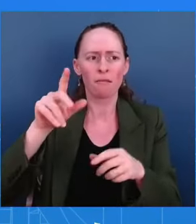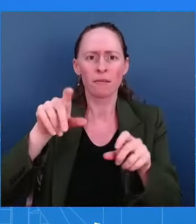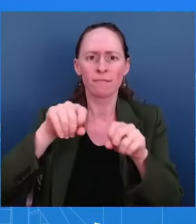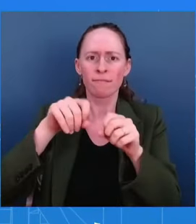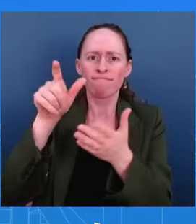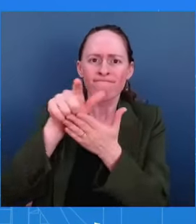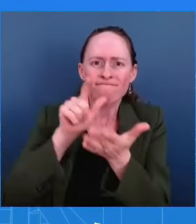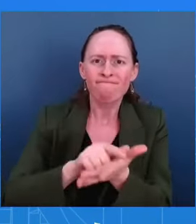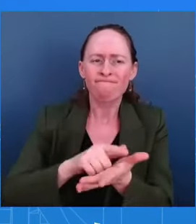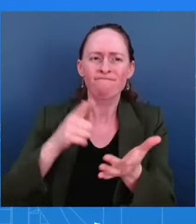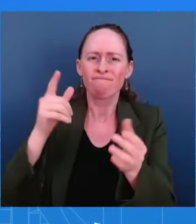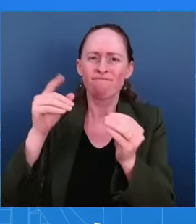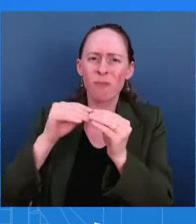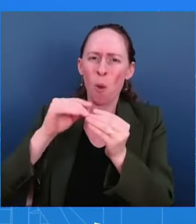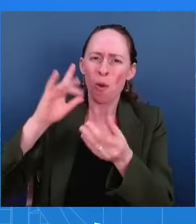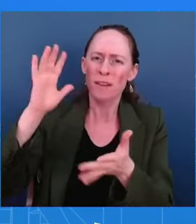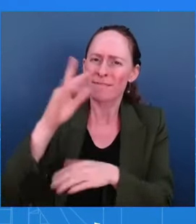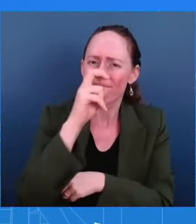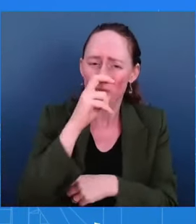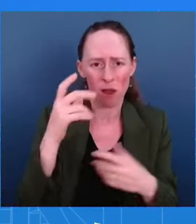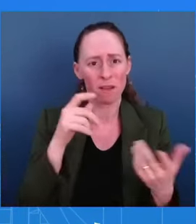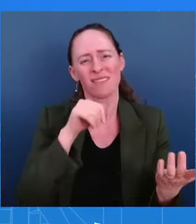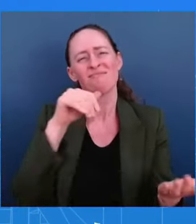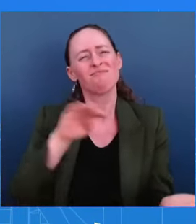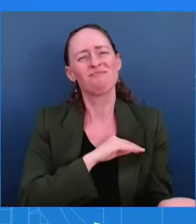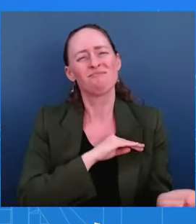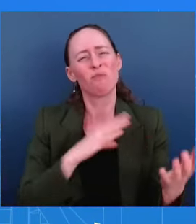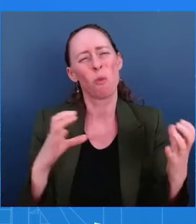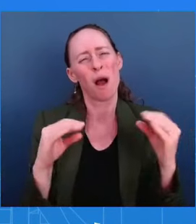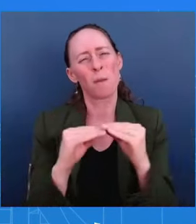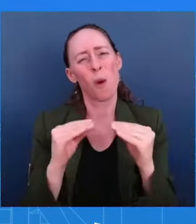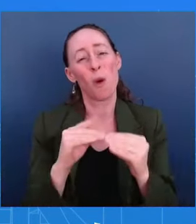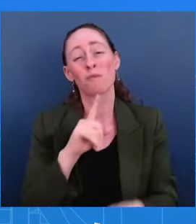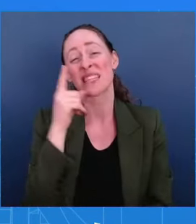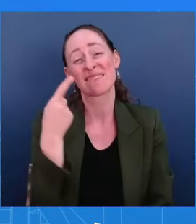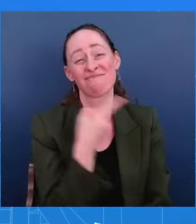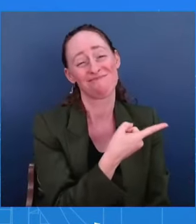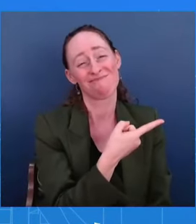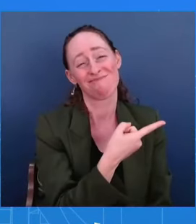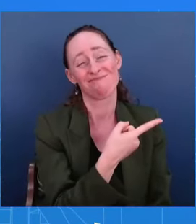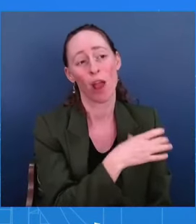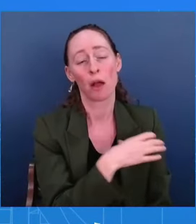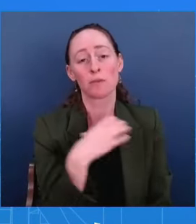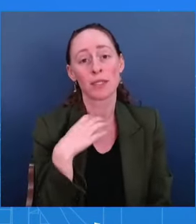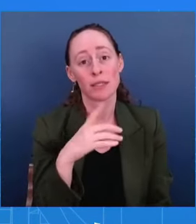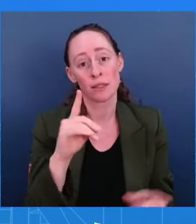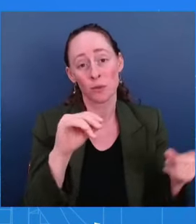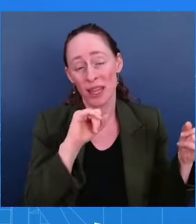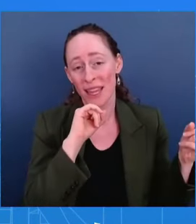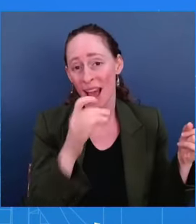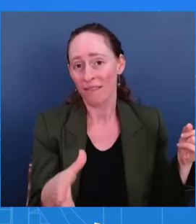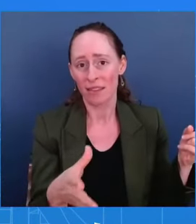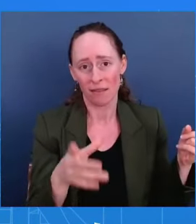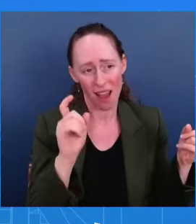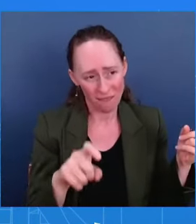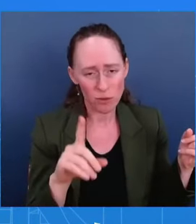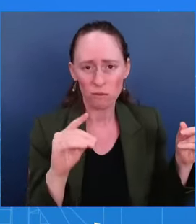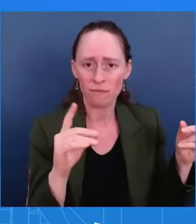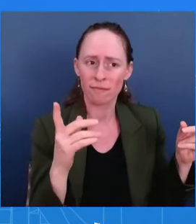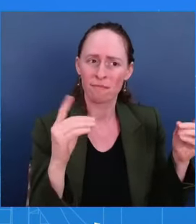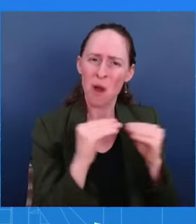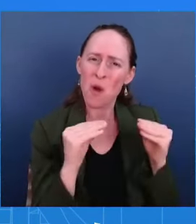something, to do something. We need universal background checks. We need ban